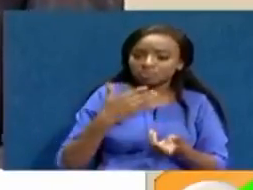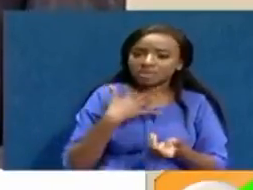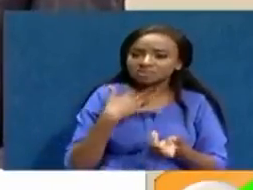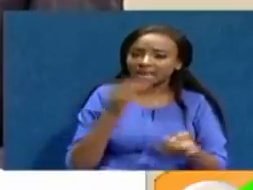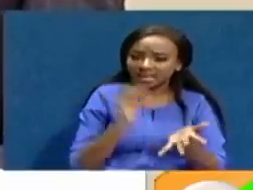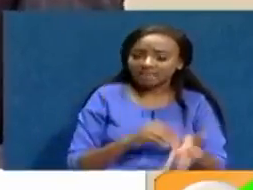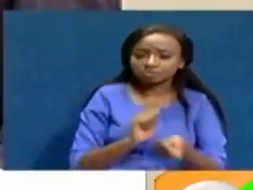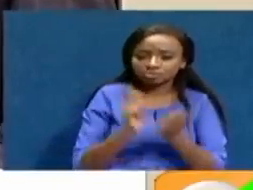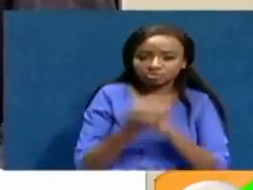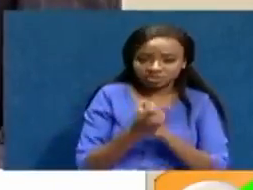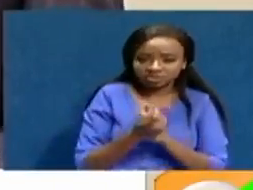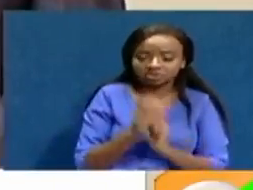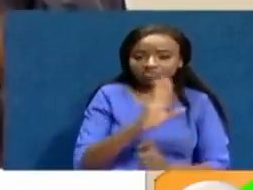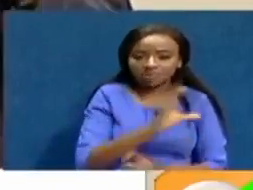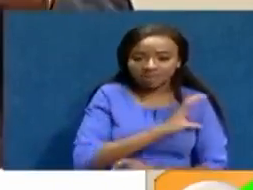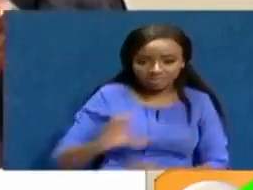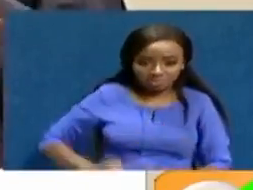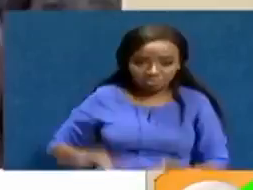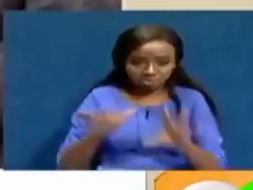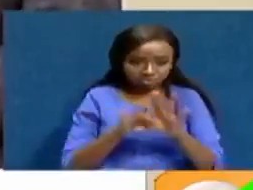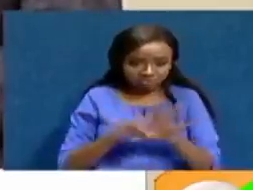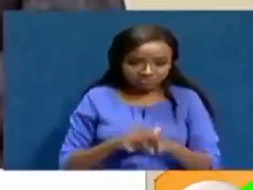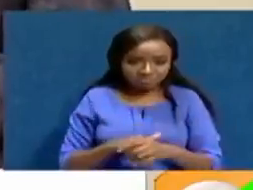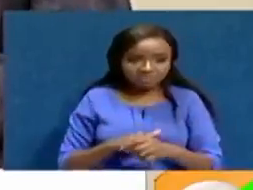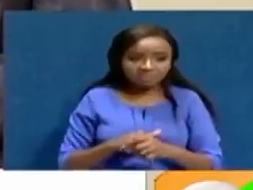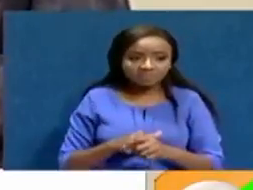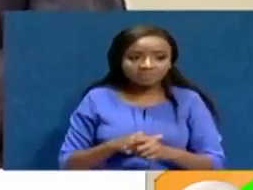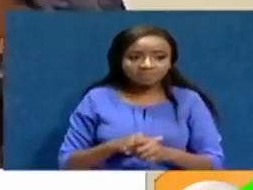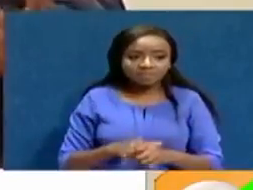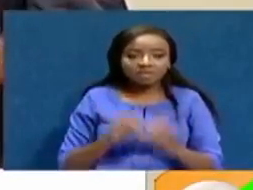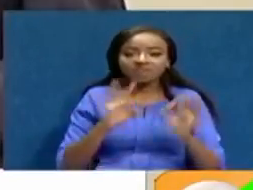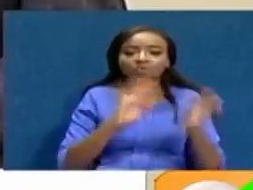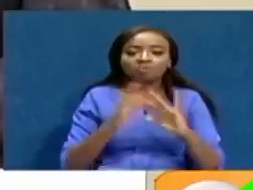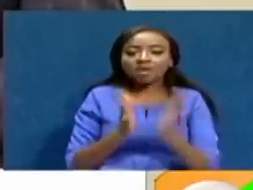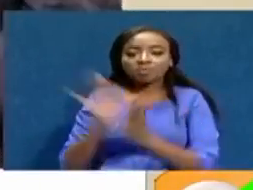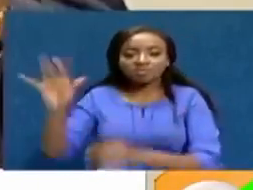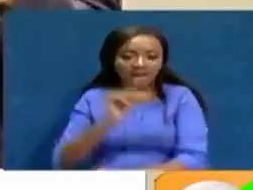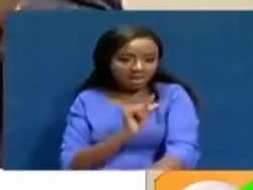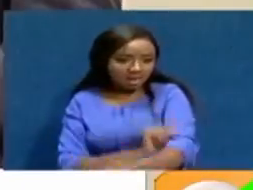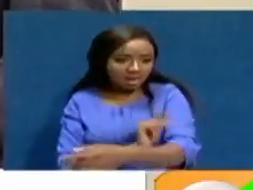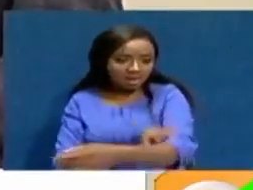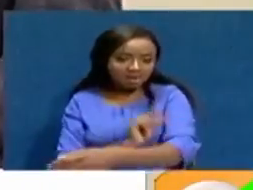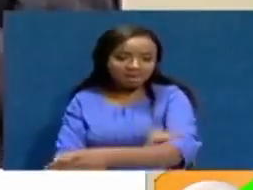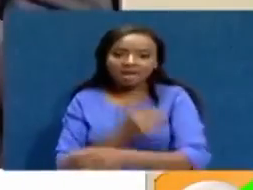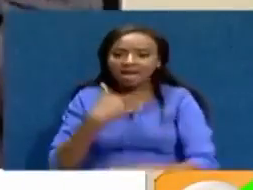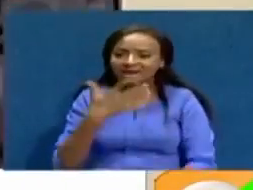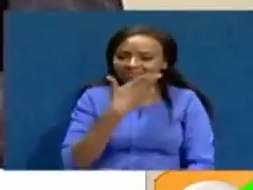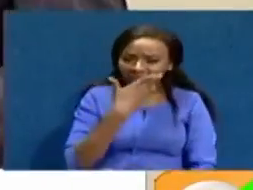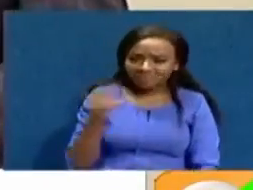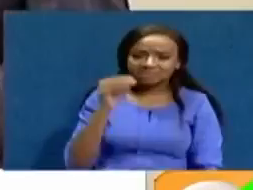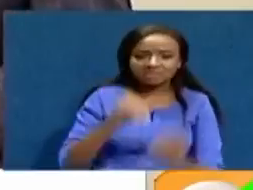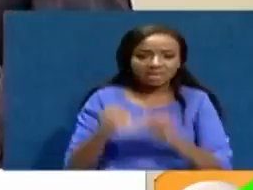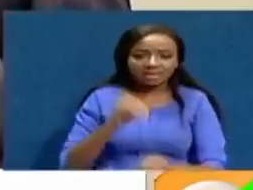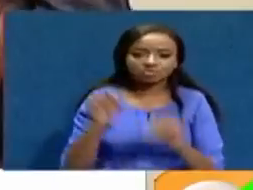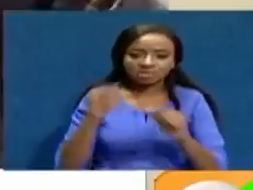the face and the outlook of the commission. Now, if you compare us with Ghana, for example, one of the best electoral commission and one of the best elections